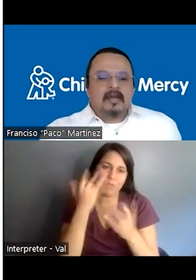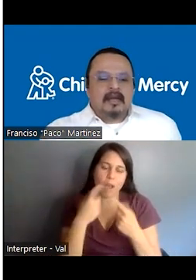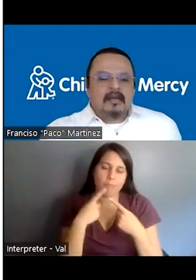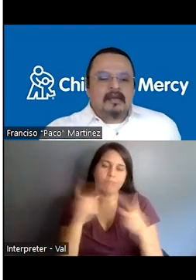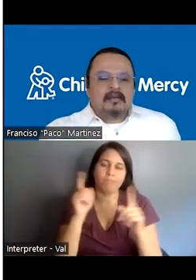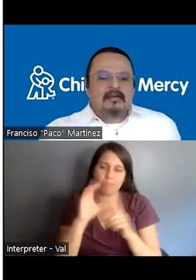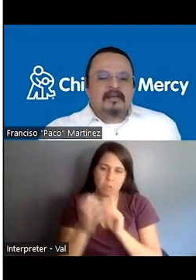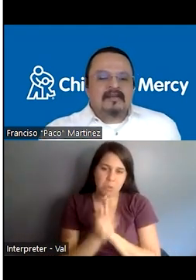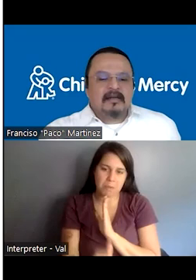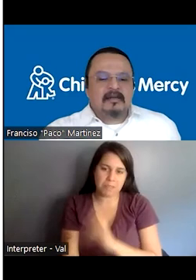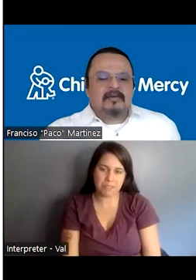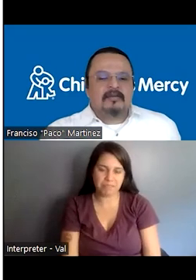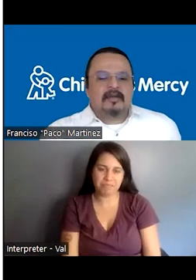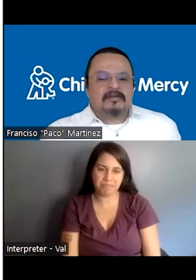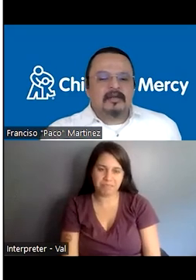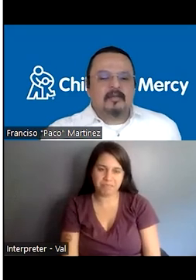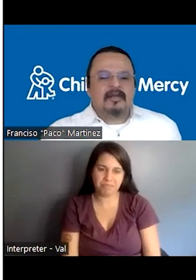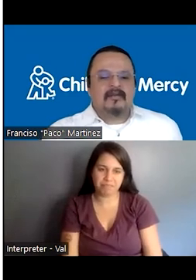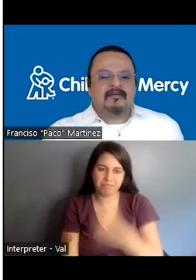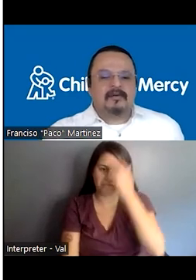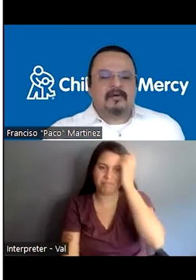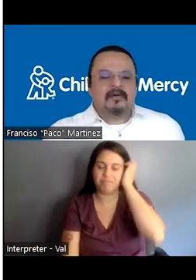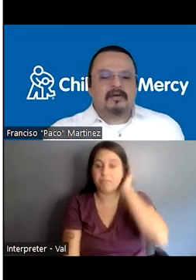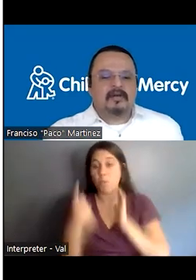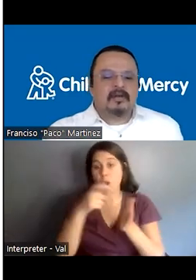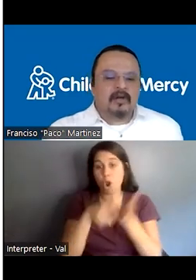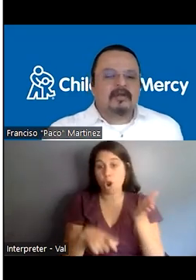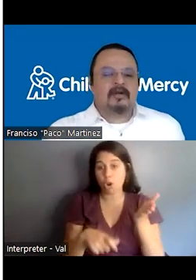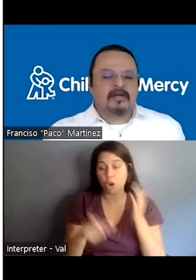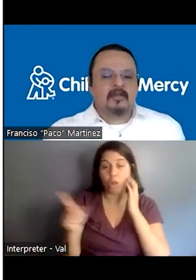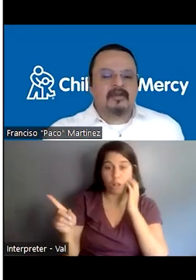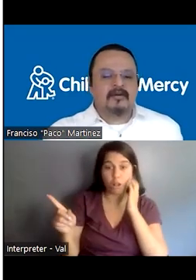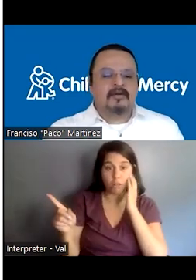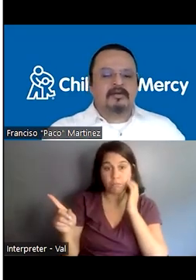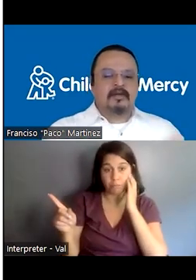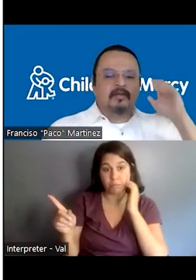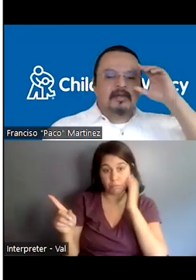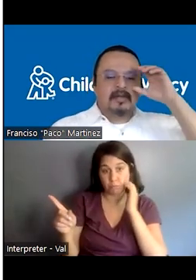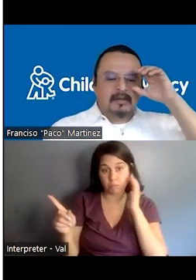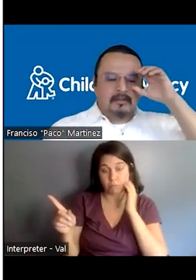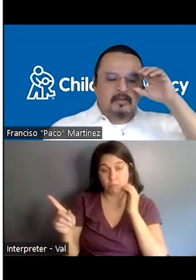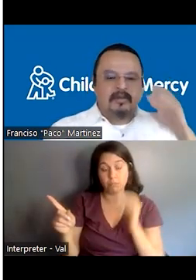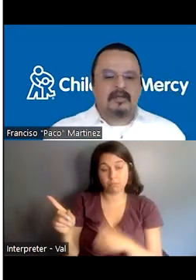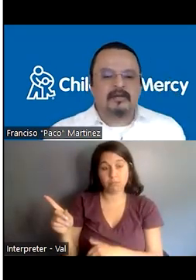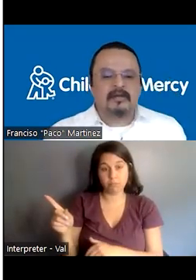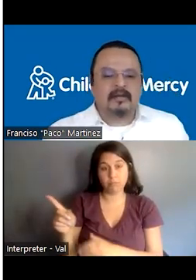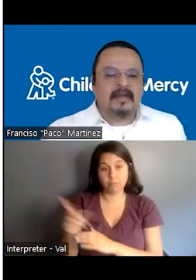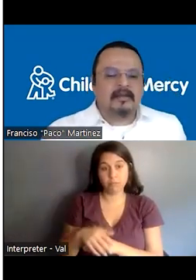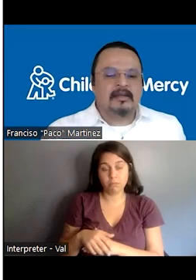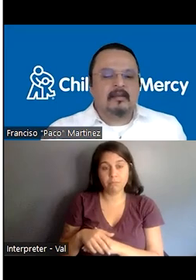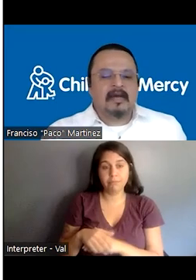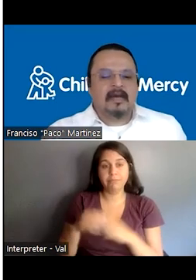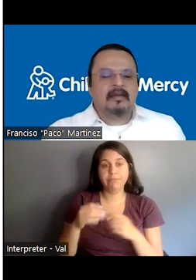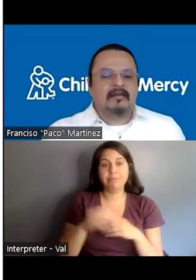Uh, in this article from the cultural competence of, or called cultural competence or cultural humility moving beyond the